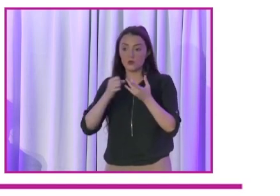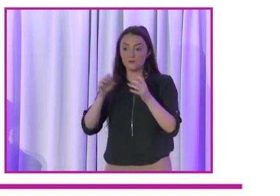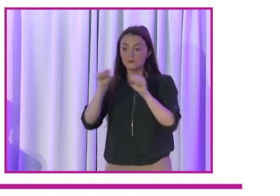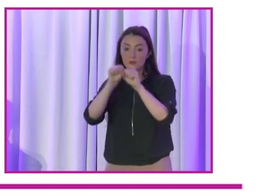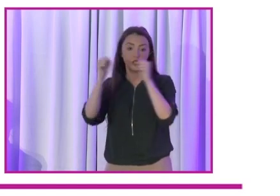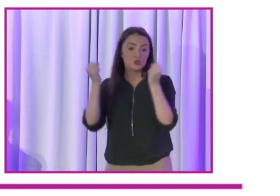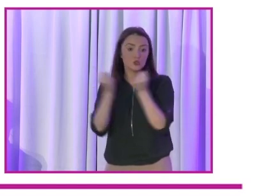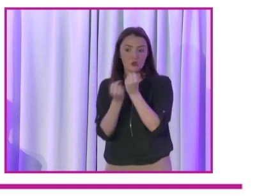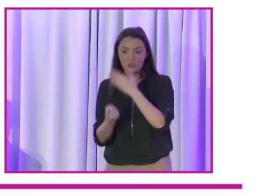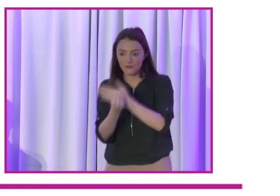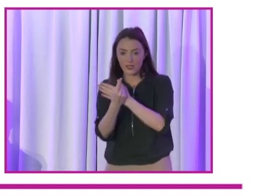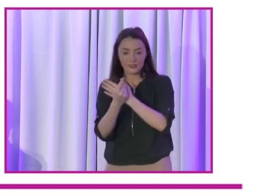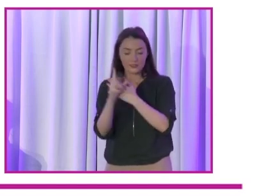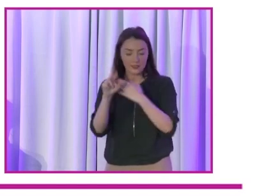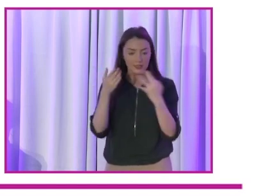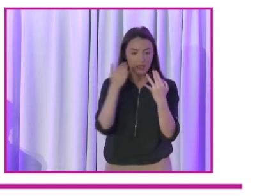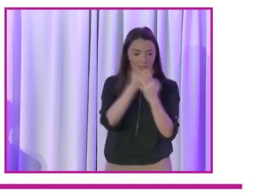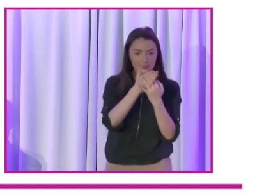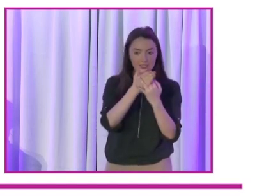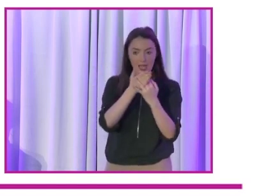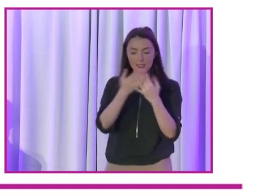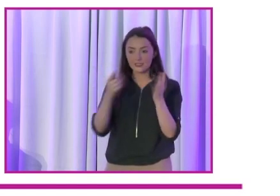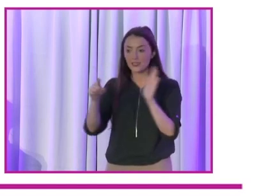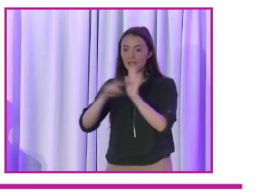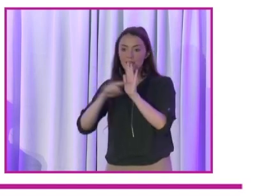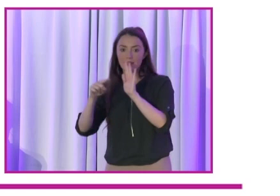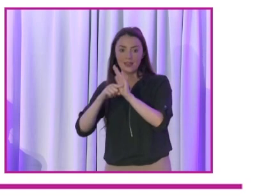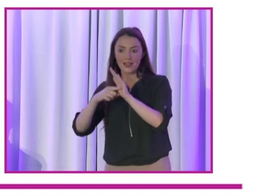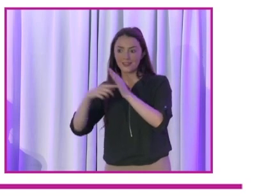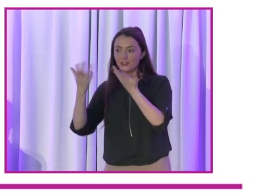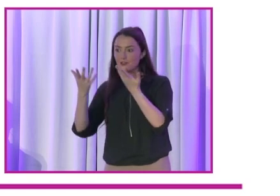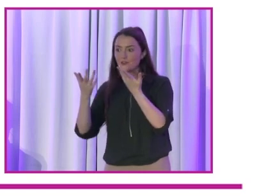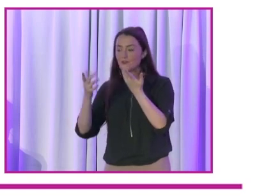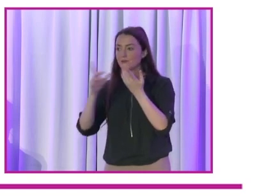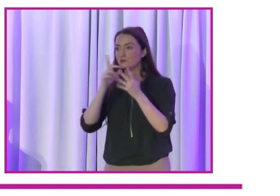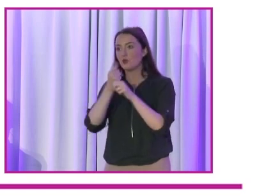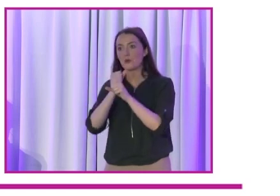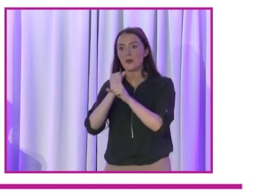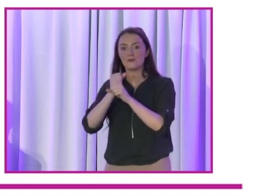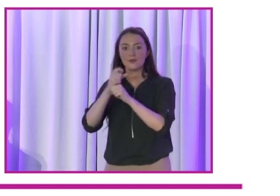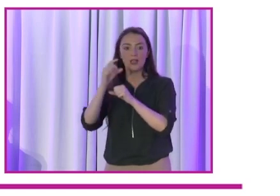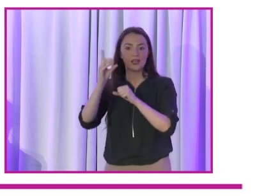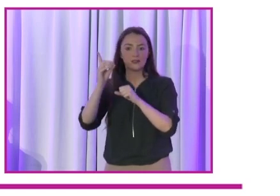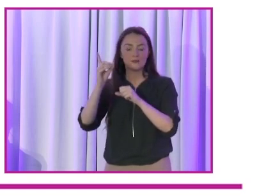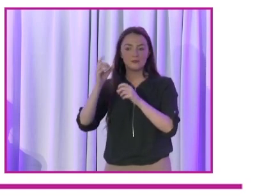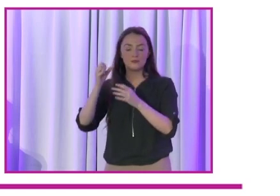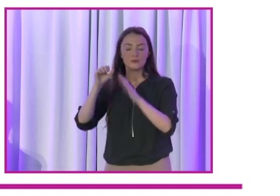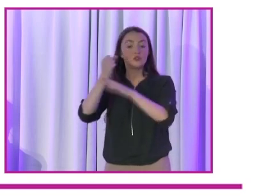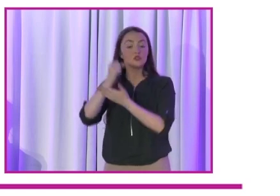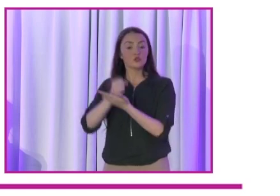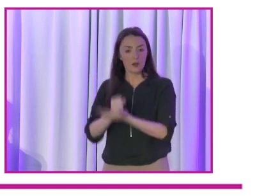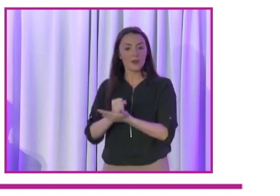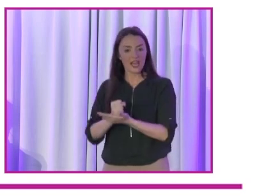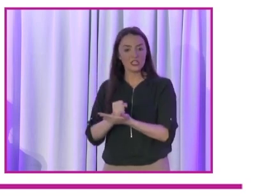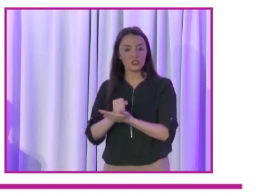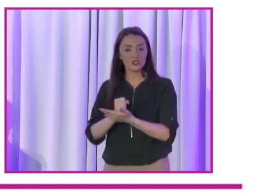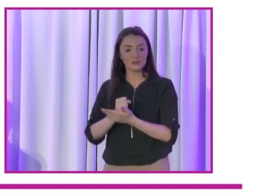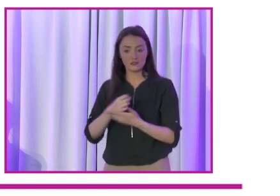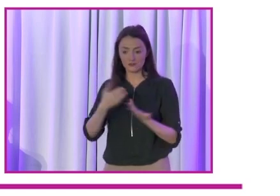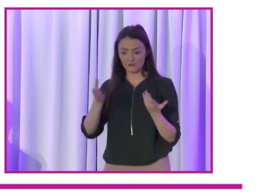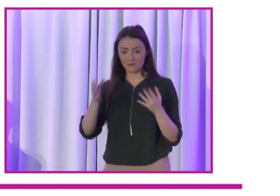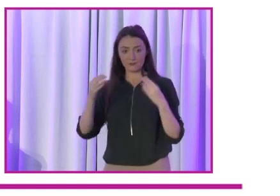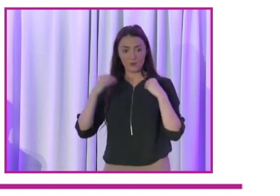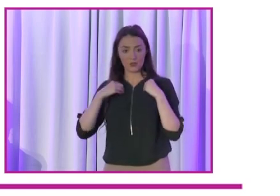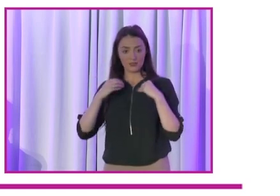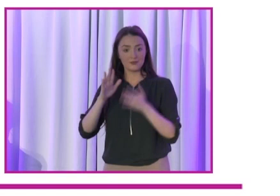are accessible, to challenge negative perceptions among party members. Like the double discrimination of being a woman and being a disabled person